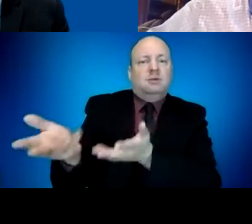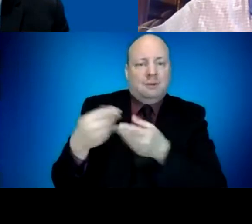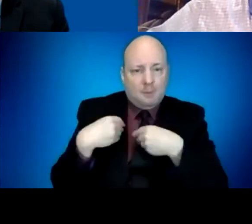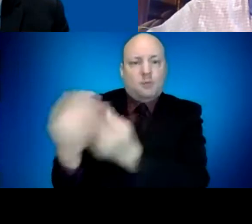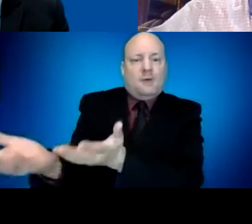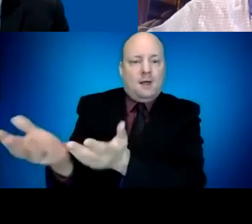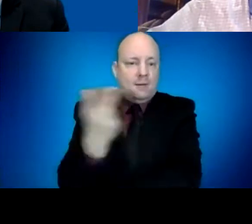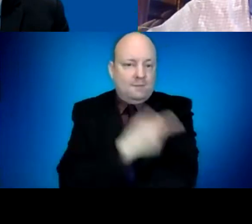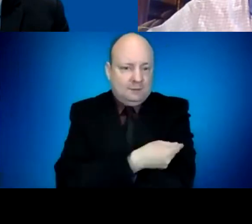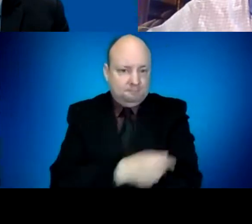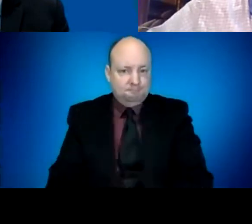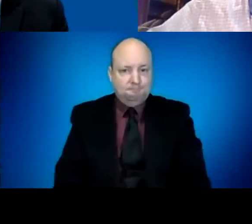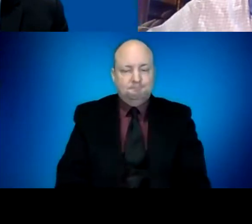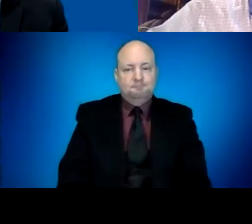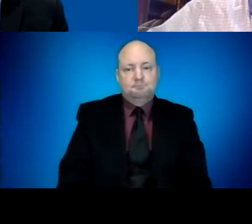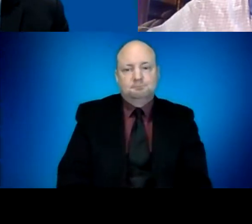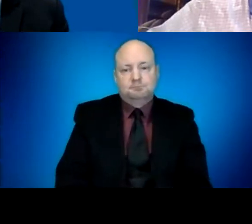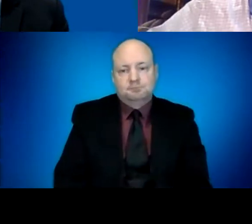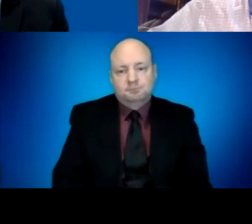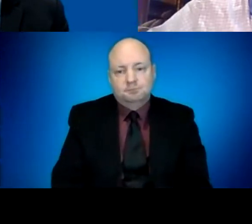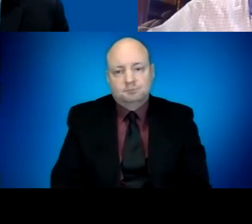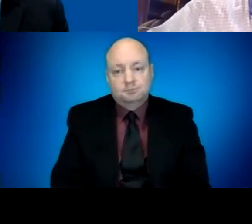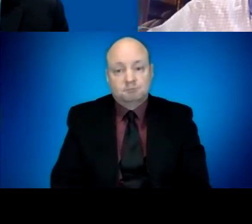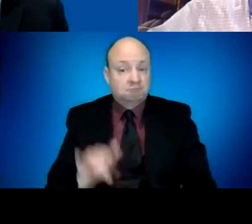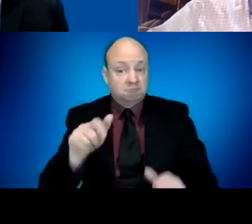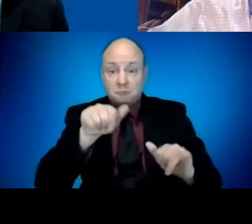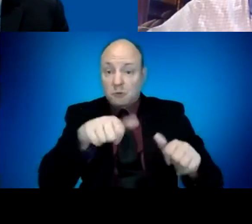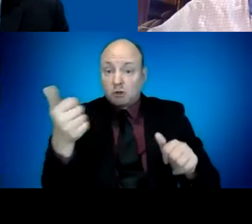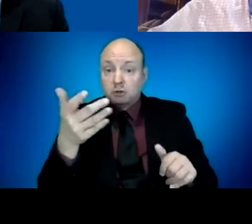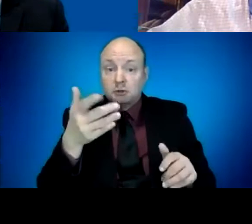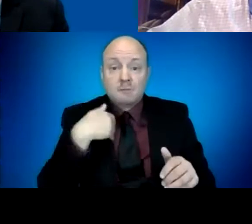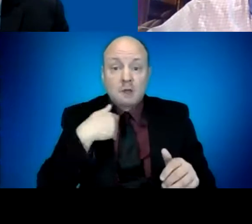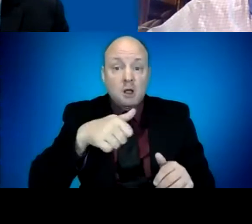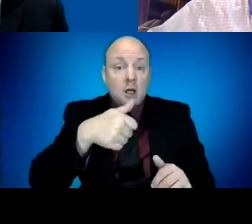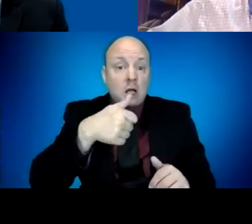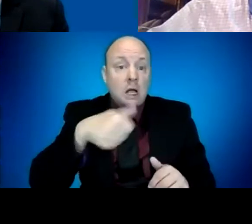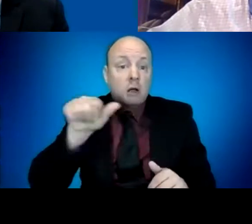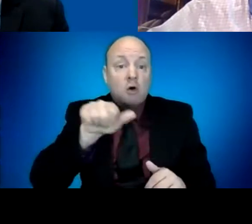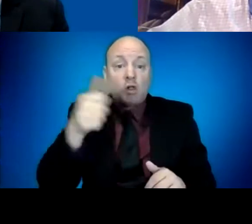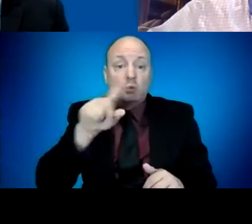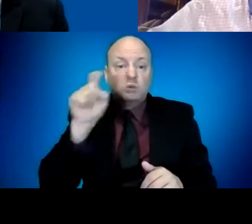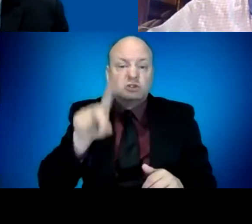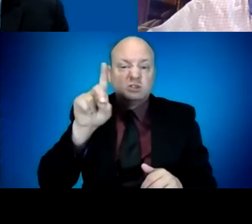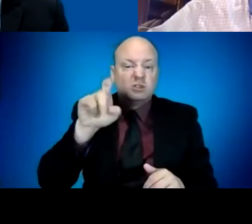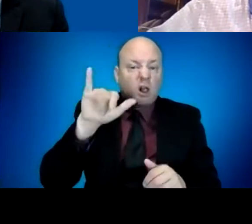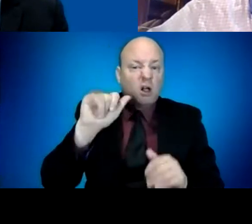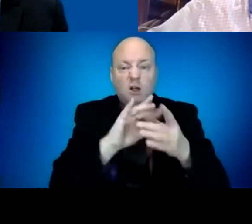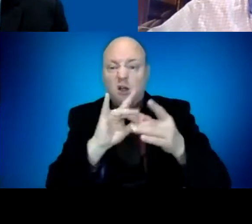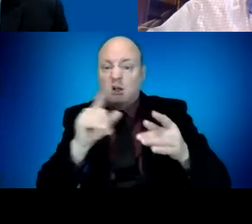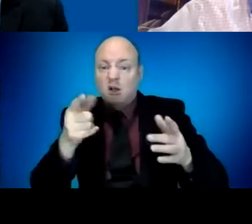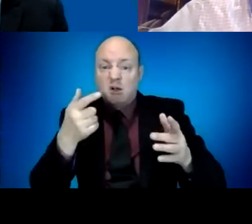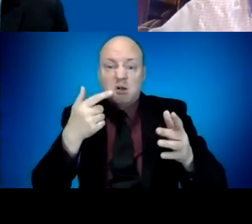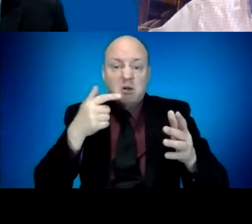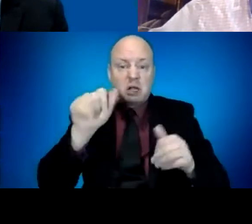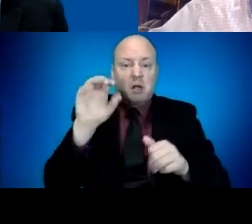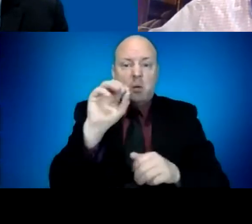remind folks, if you have a question, please. I am OHA host. And we do have a follow-up question from Gary